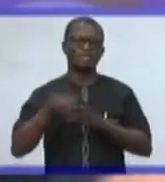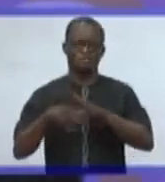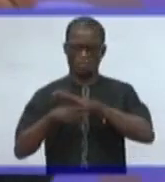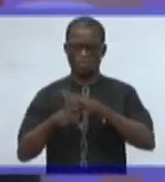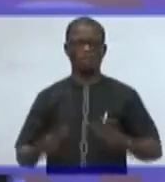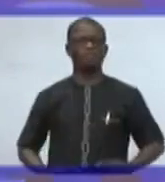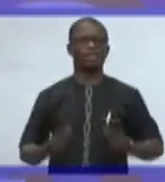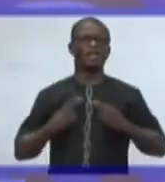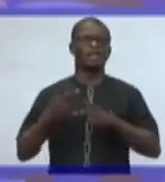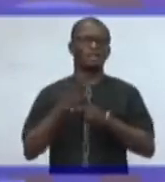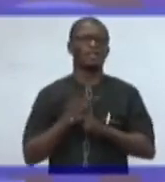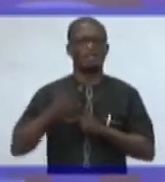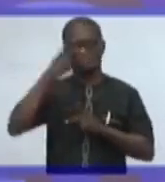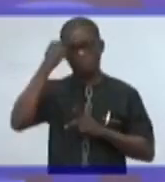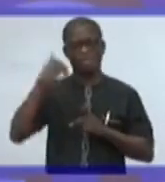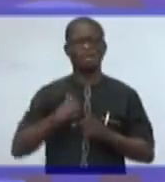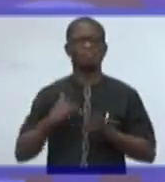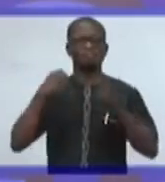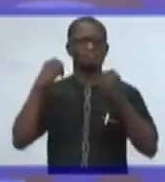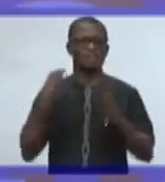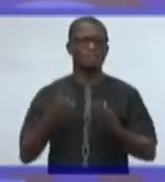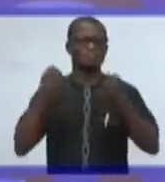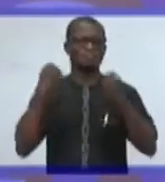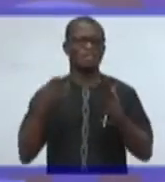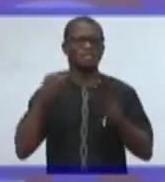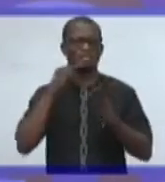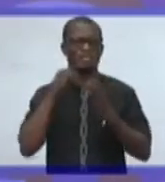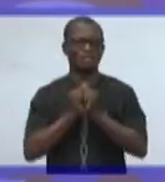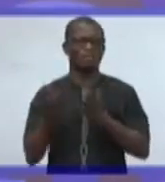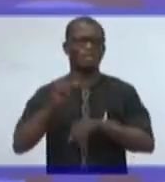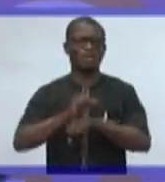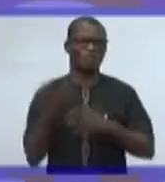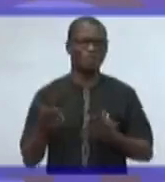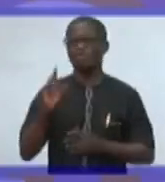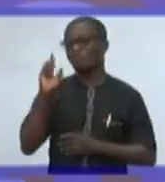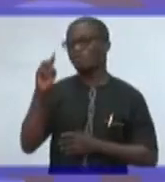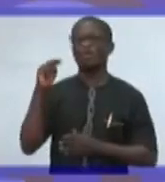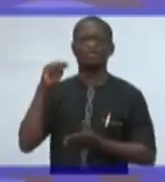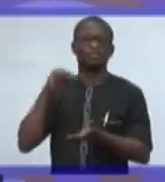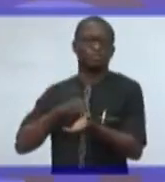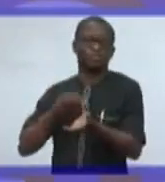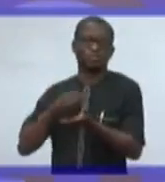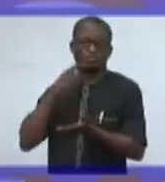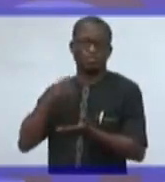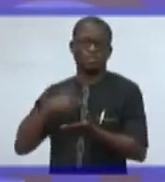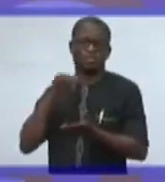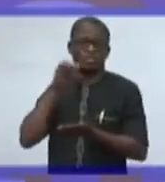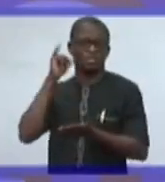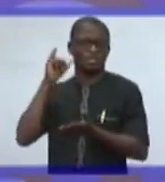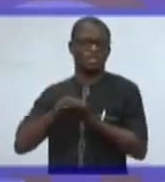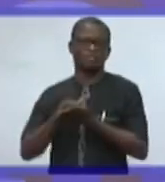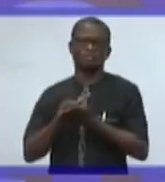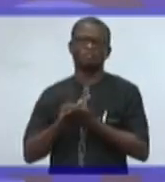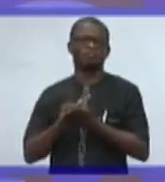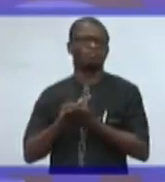health care, because I have millions of people that are unemployed. A nurse told me yesterday, that is unemployed in Nigeria.